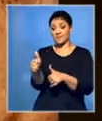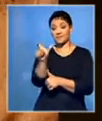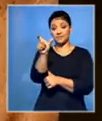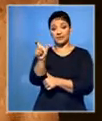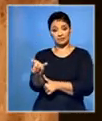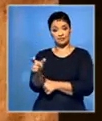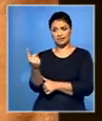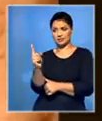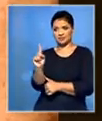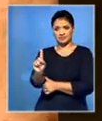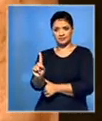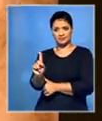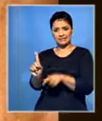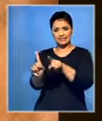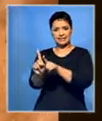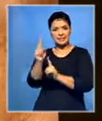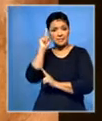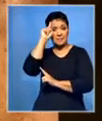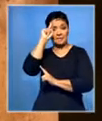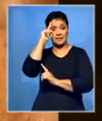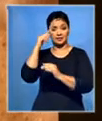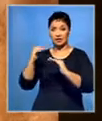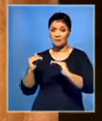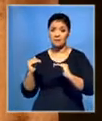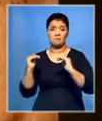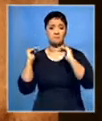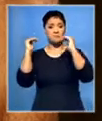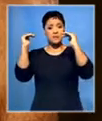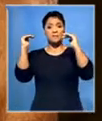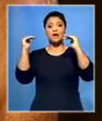is high or even higher than yours.